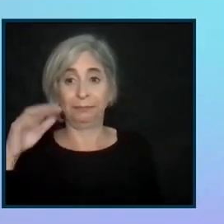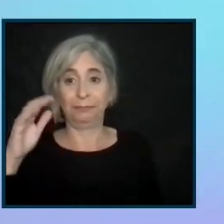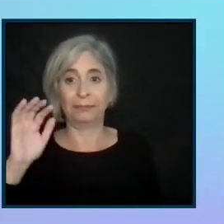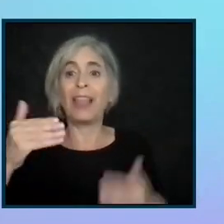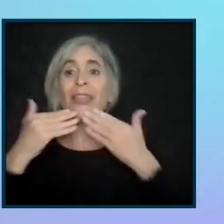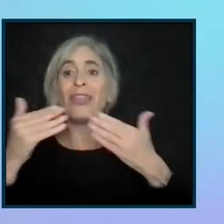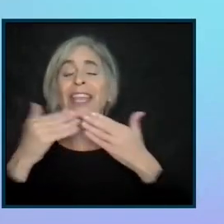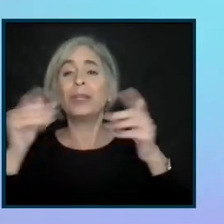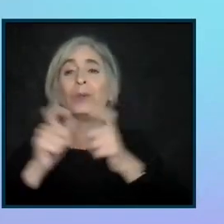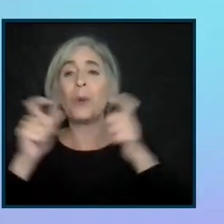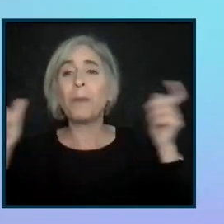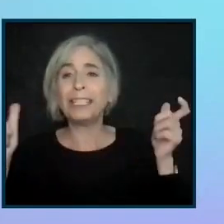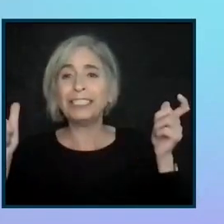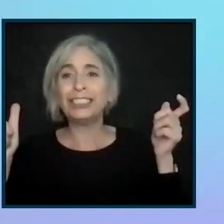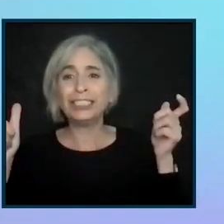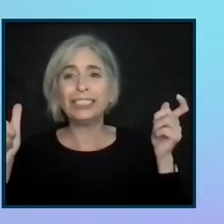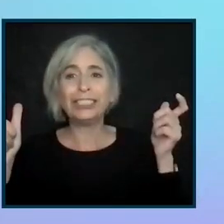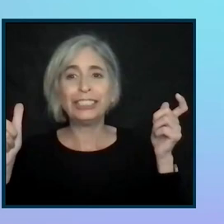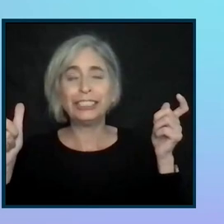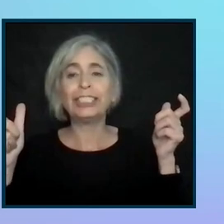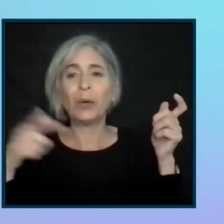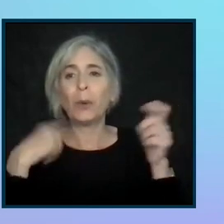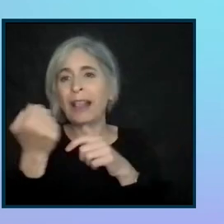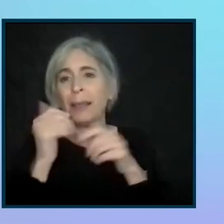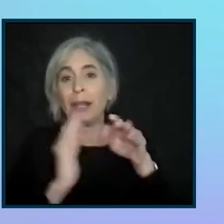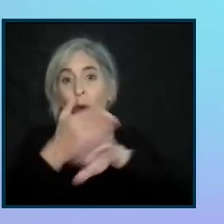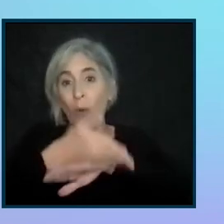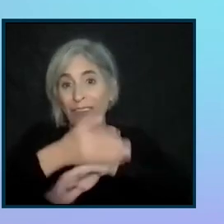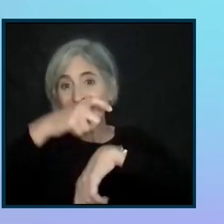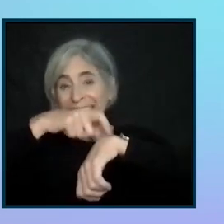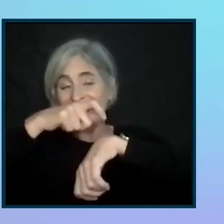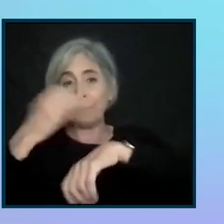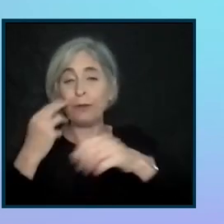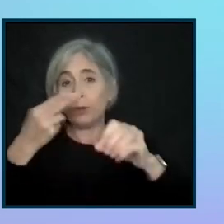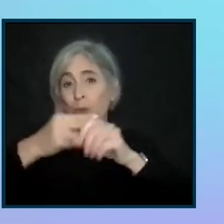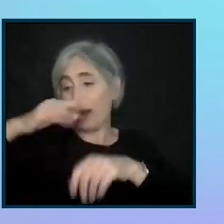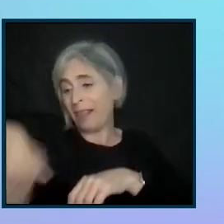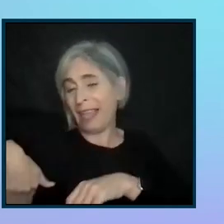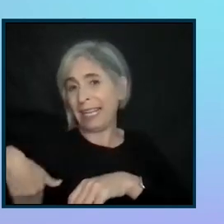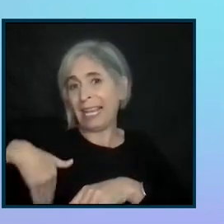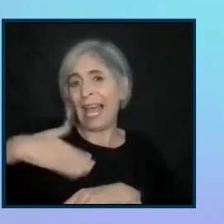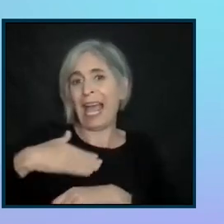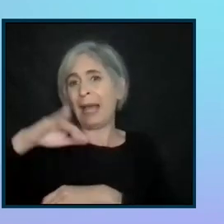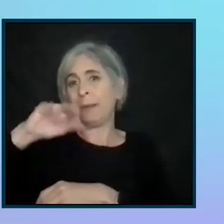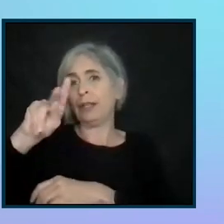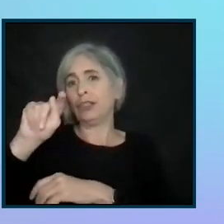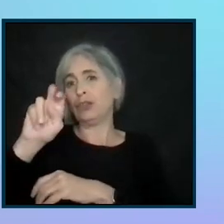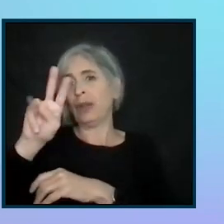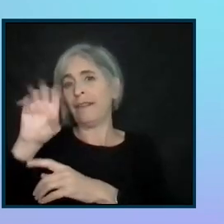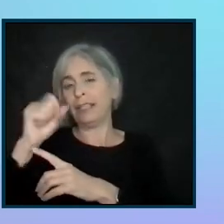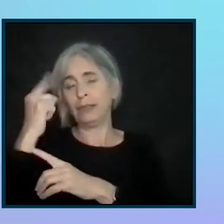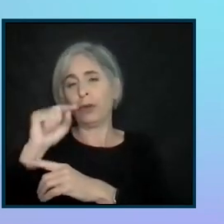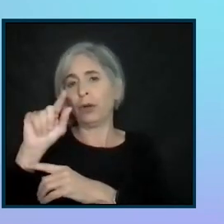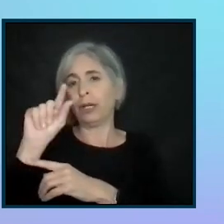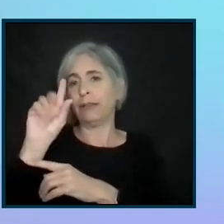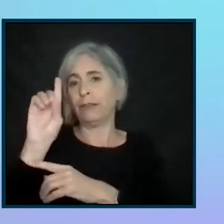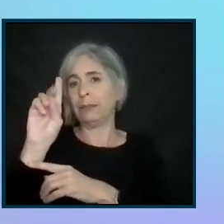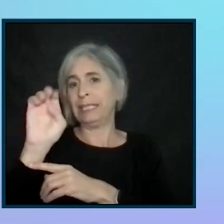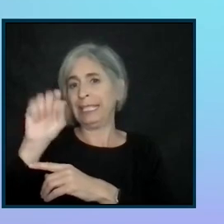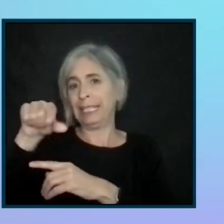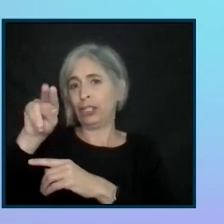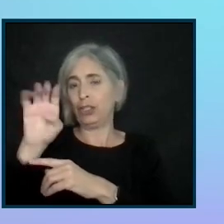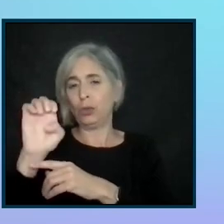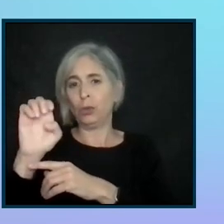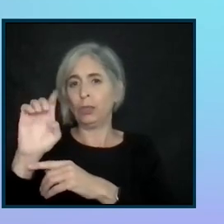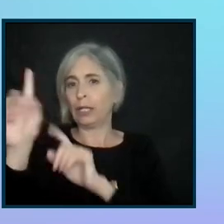Thank you so much, Lainey. Yeah, we are a little bit over. If you joined late, I'm Travis from DQ. Let's just jump right into questions so we can make the